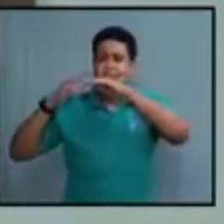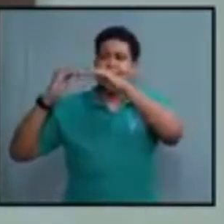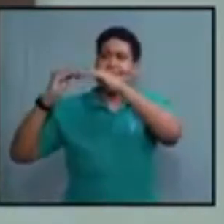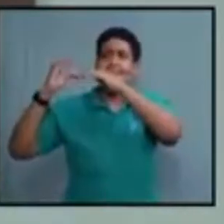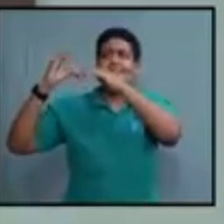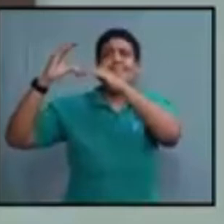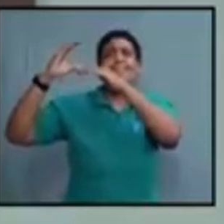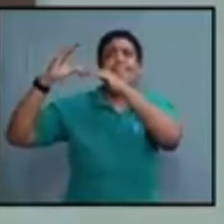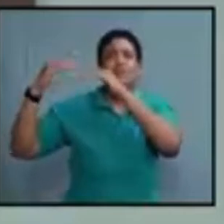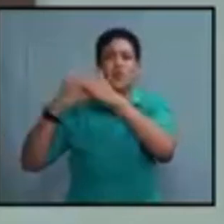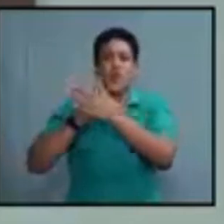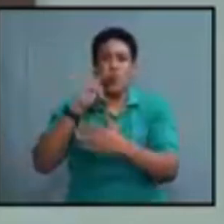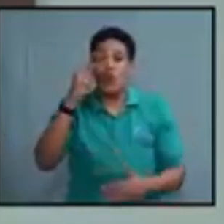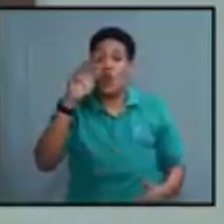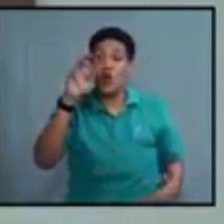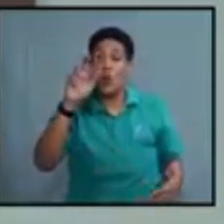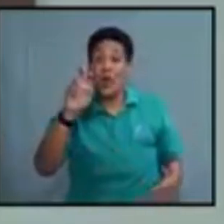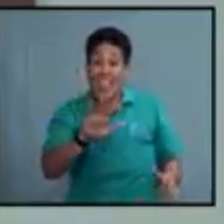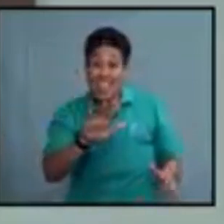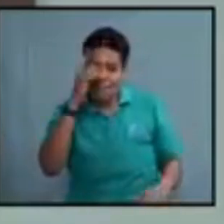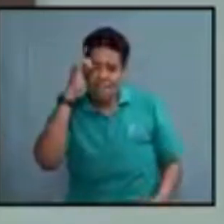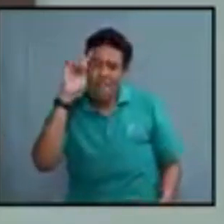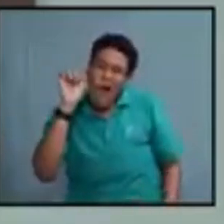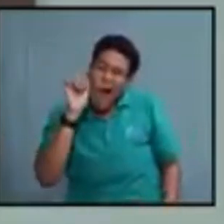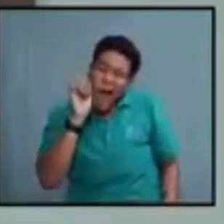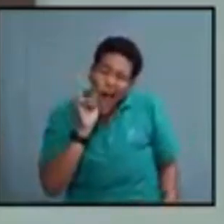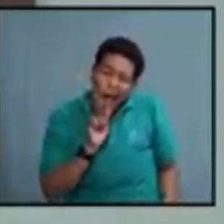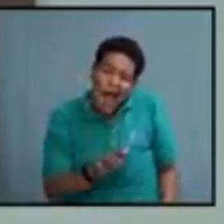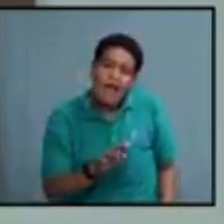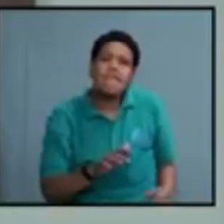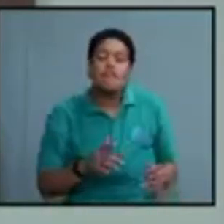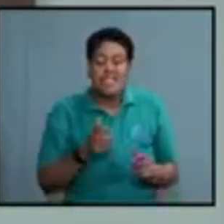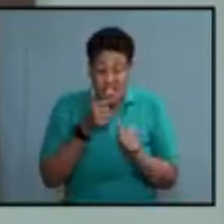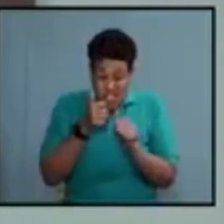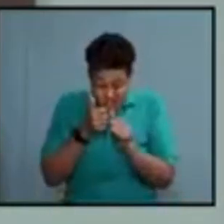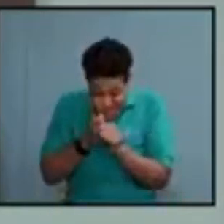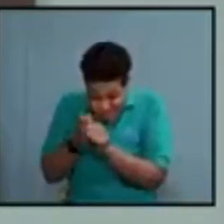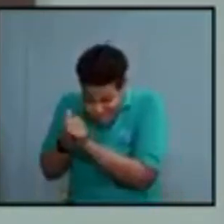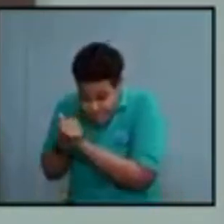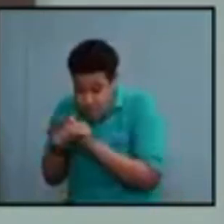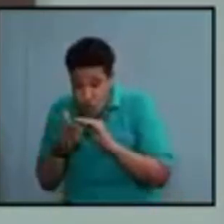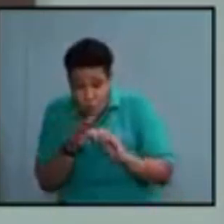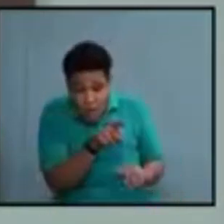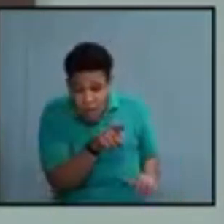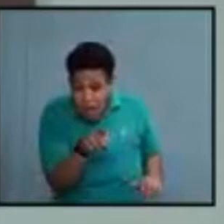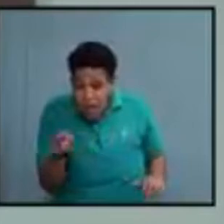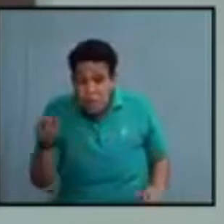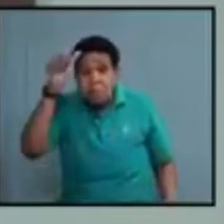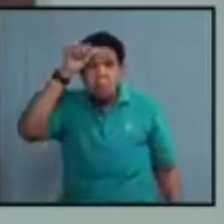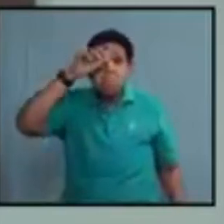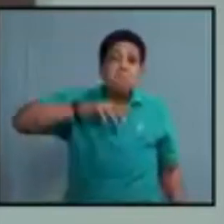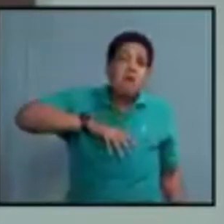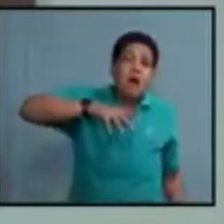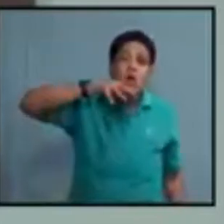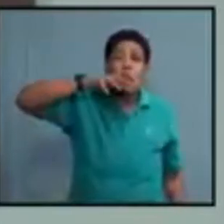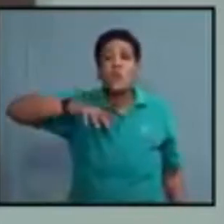new wave is for every single Jamaican, every man, woman,